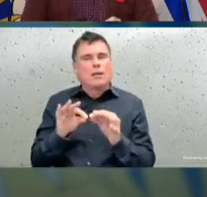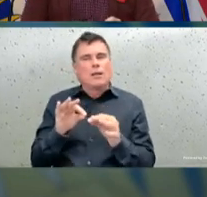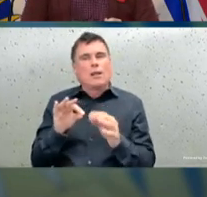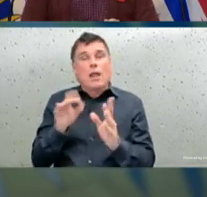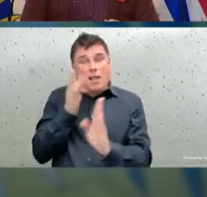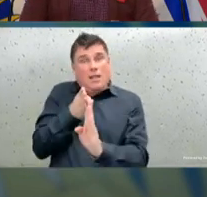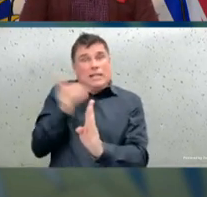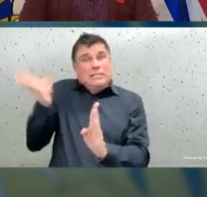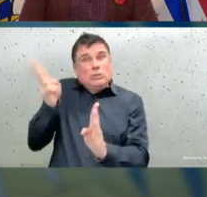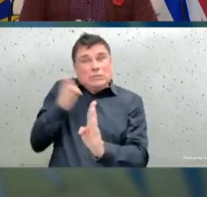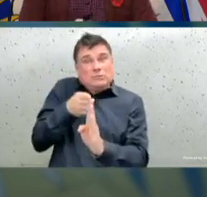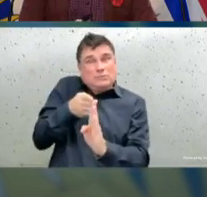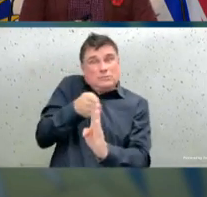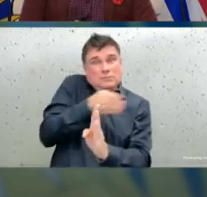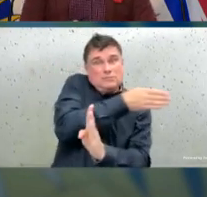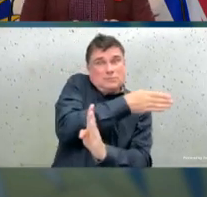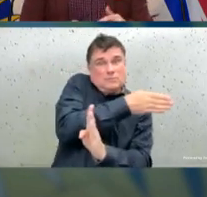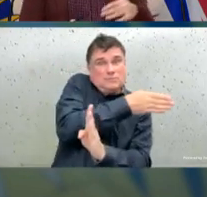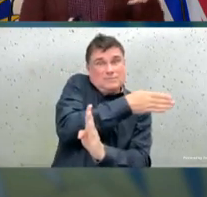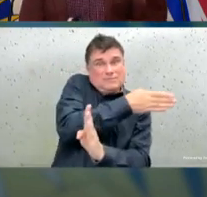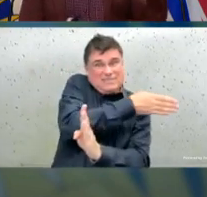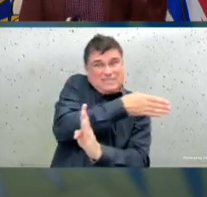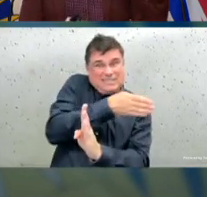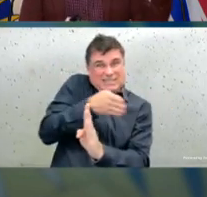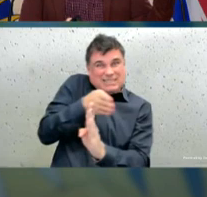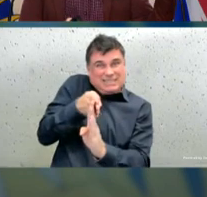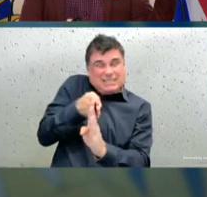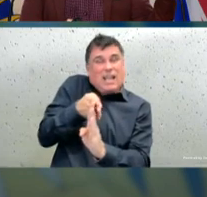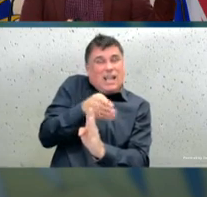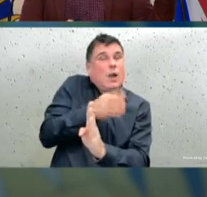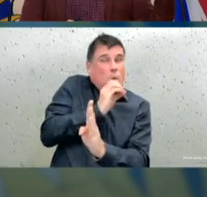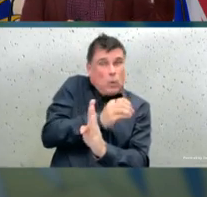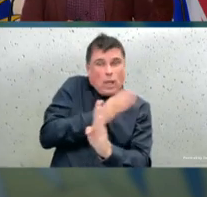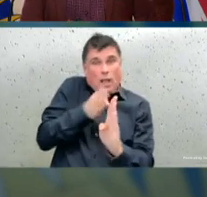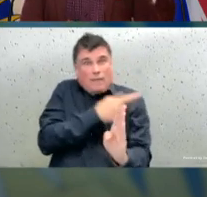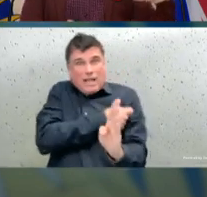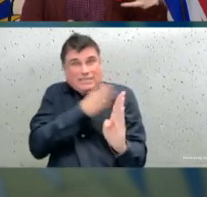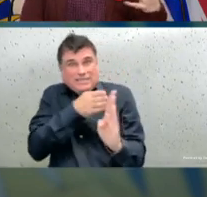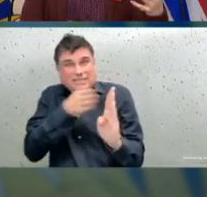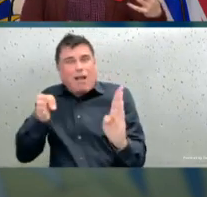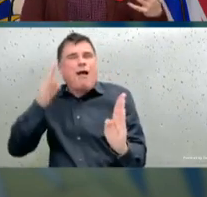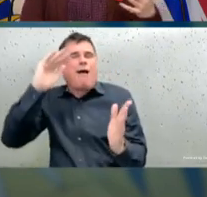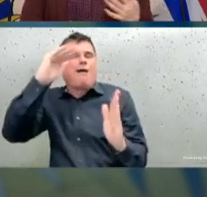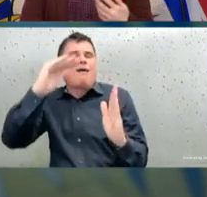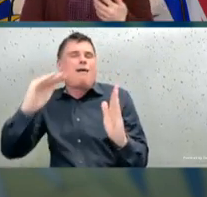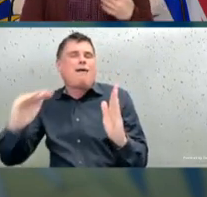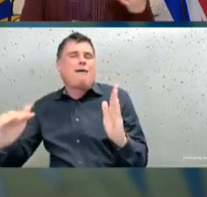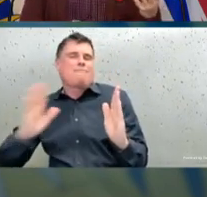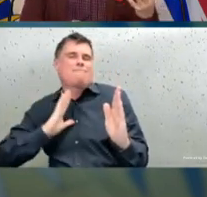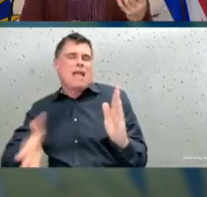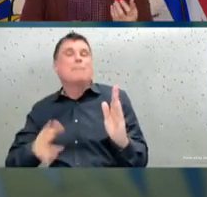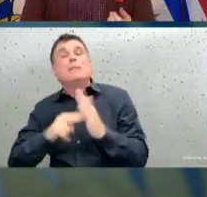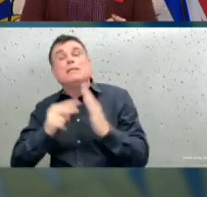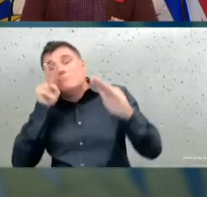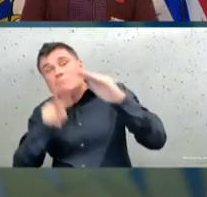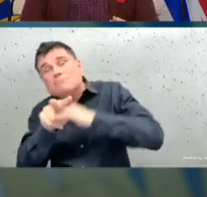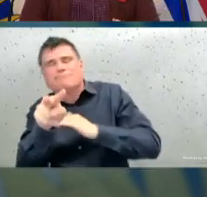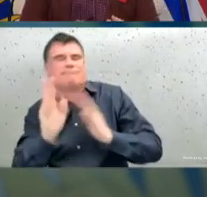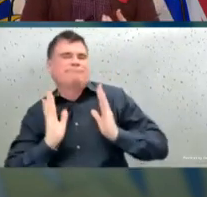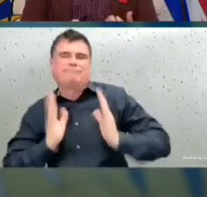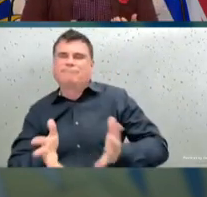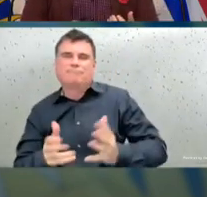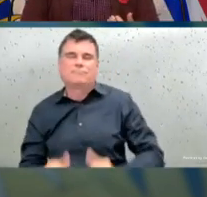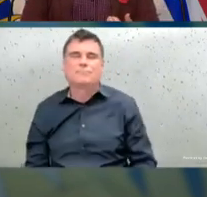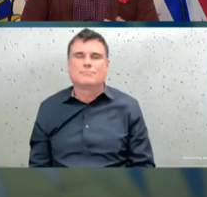show that we are continuing to test at very high levels. So we are looking for cases in young people